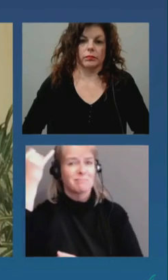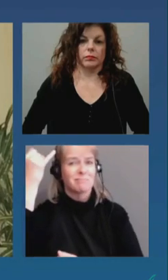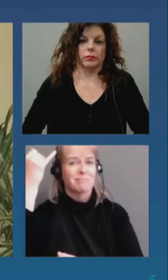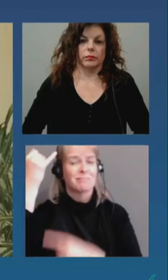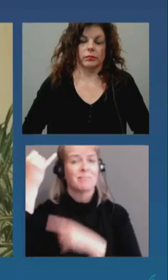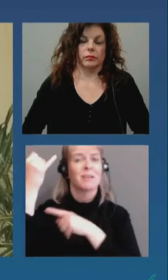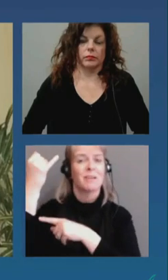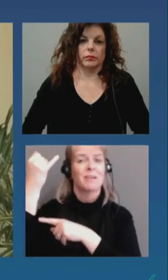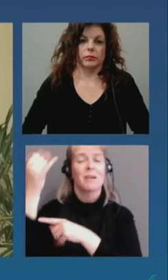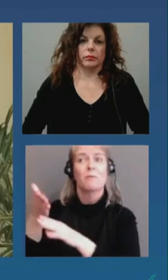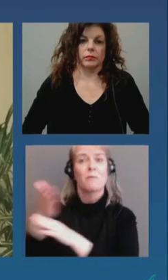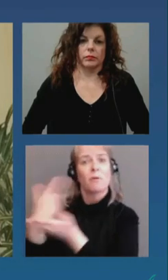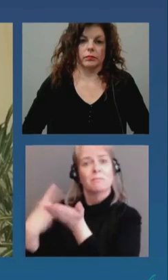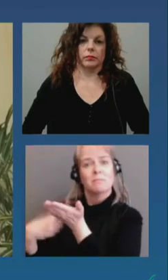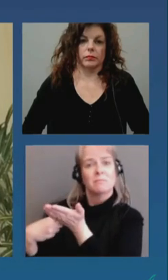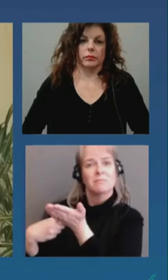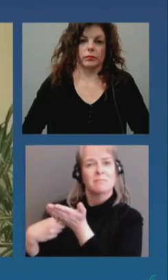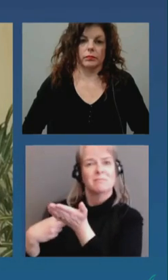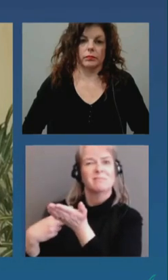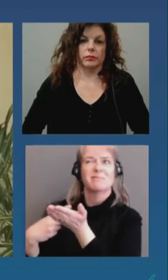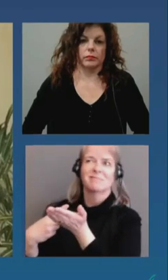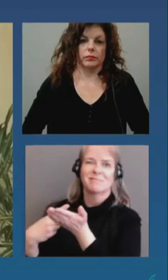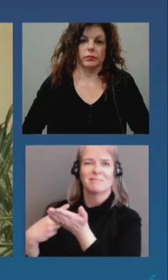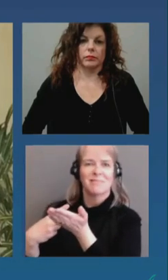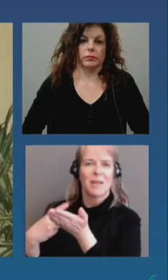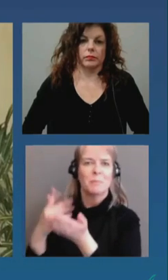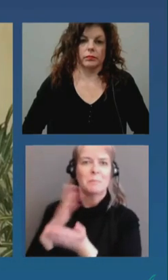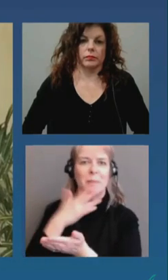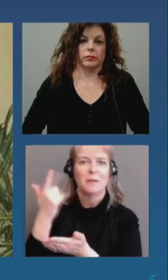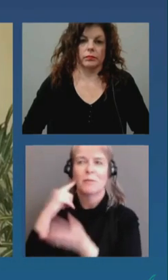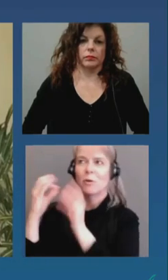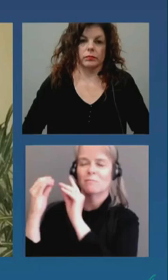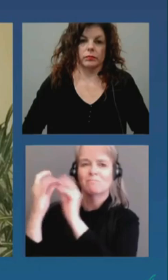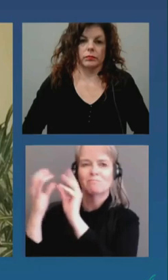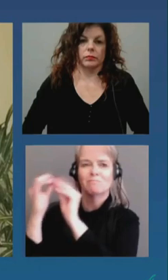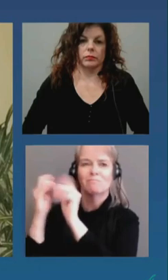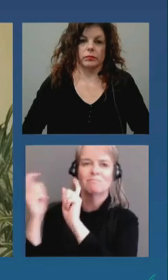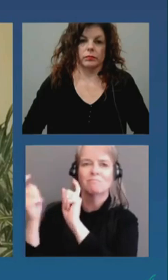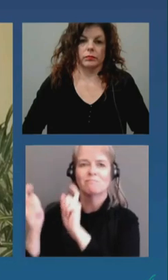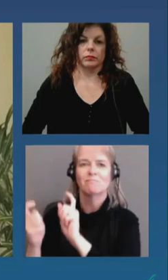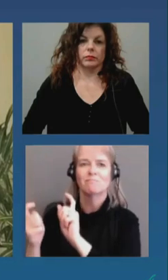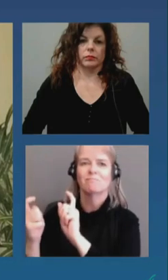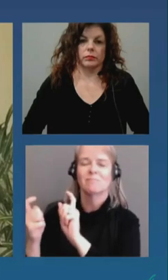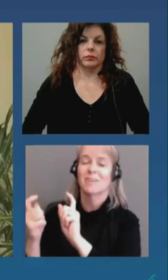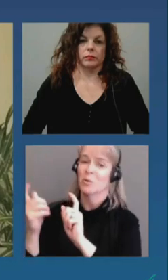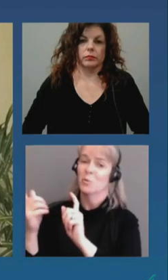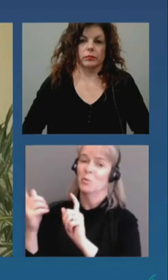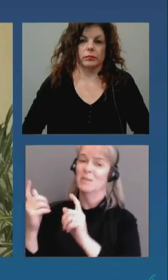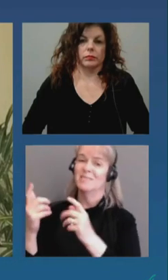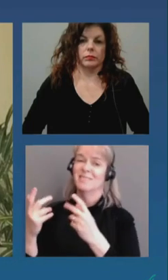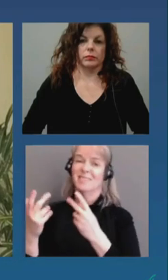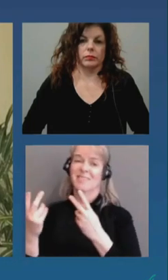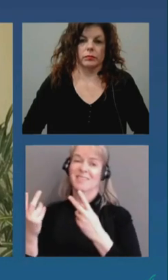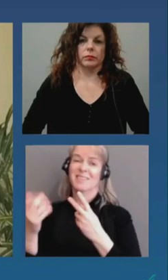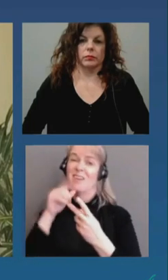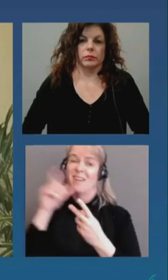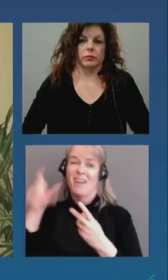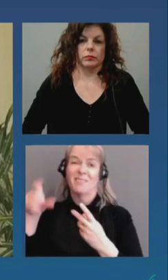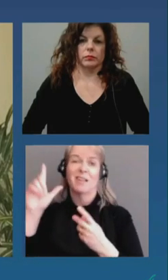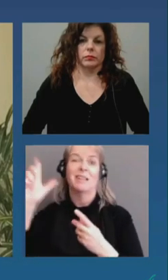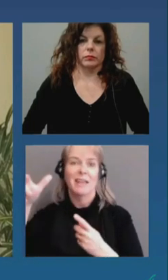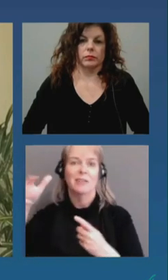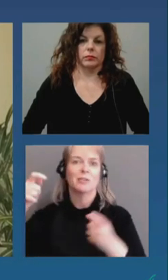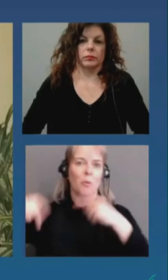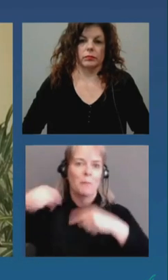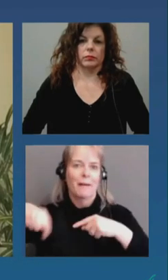saved a lot of awkwardness and a lot of stress by advocating that you know